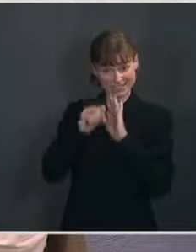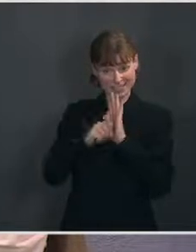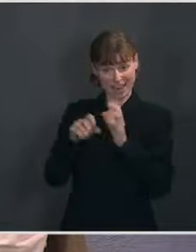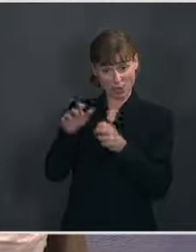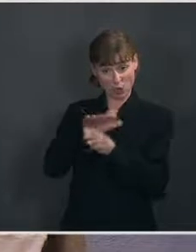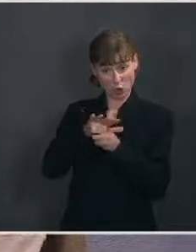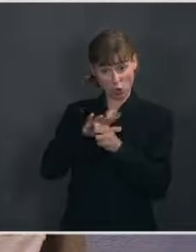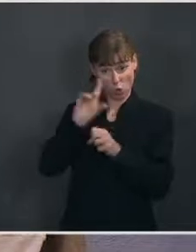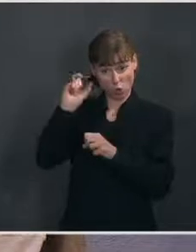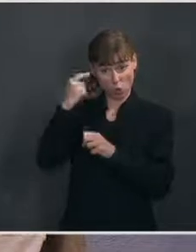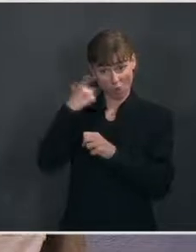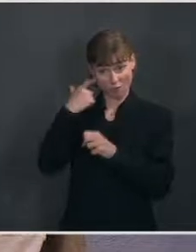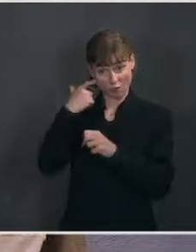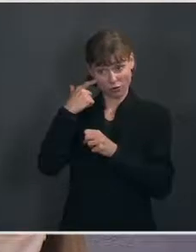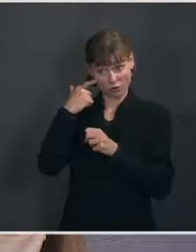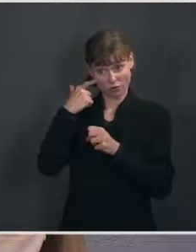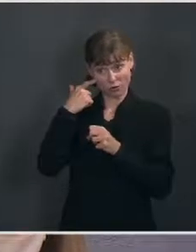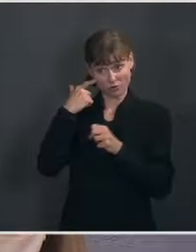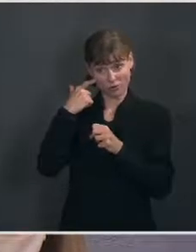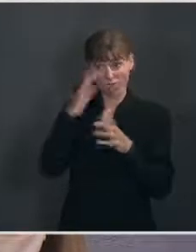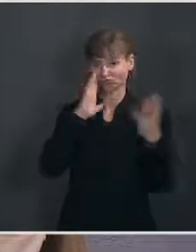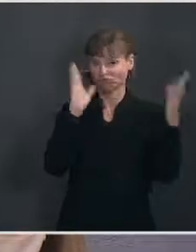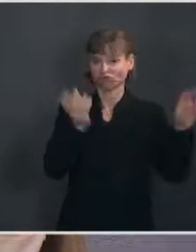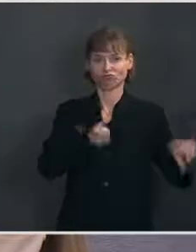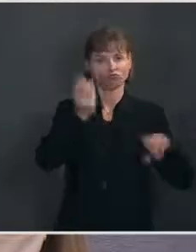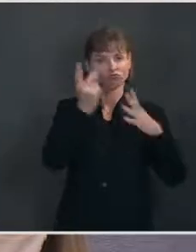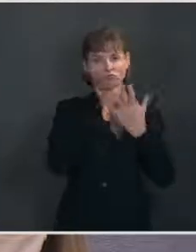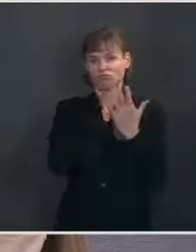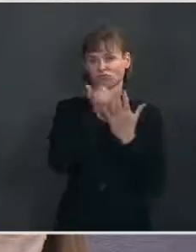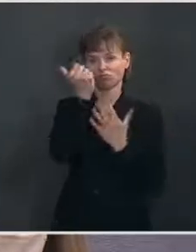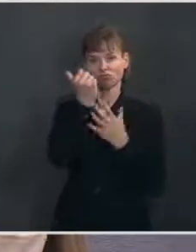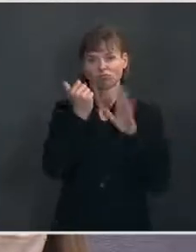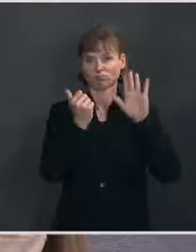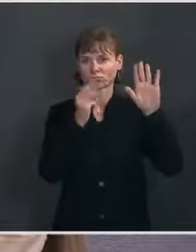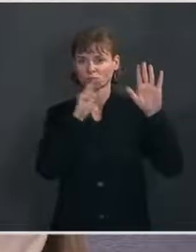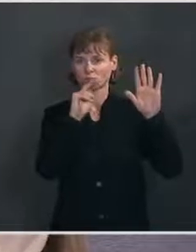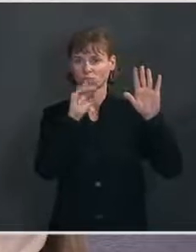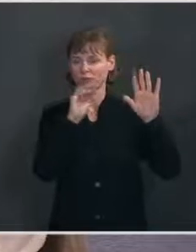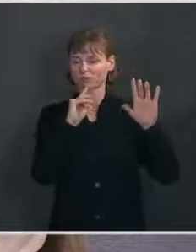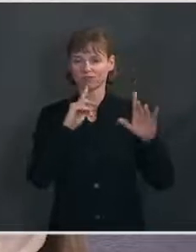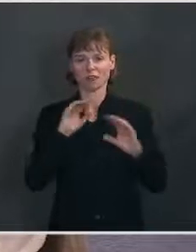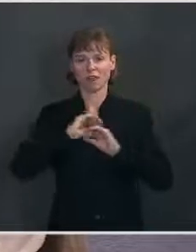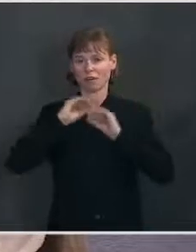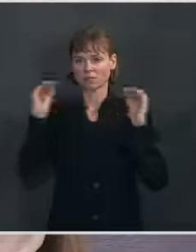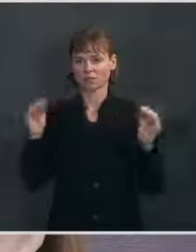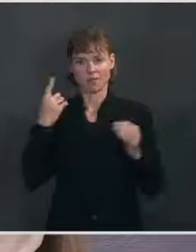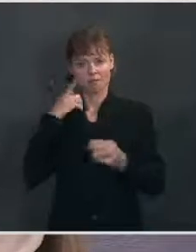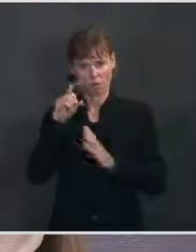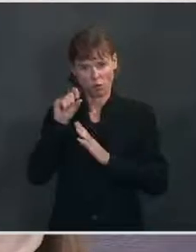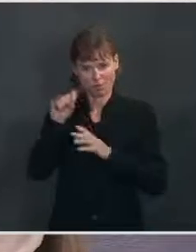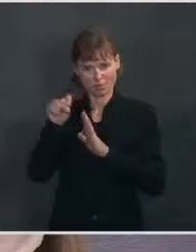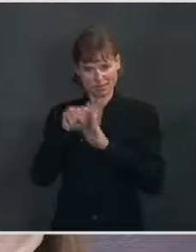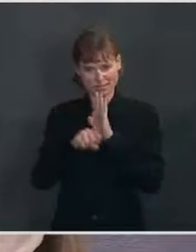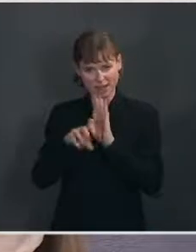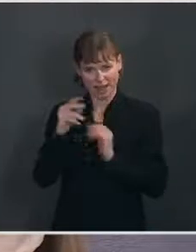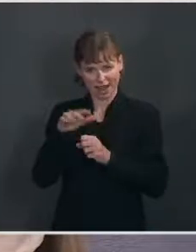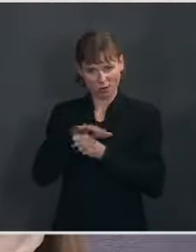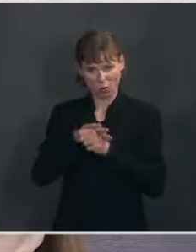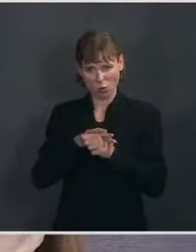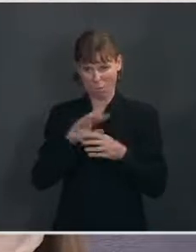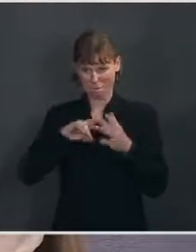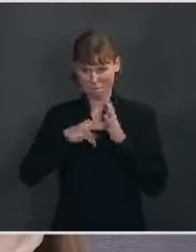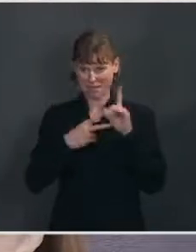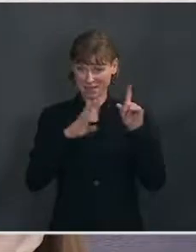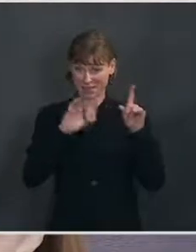governments that Biden has put forward and zero that out. There would be no aid in their proposal to state and local governments. Is that a nonstarter for President